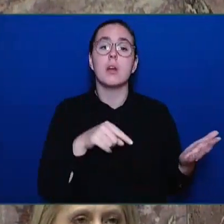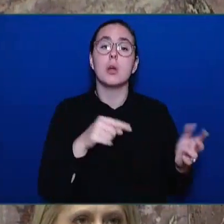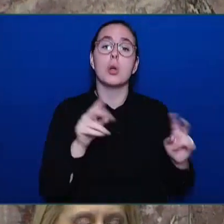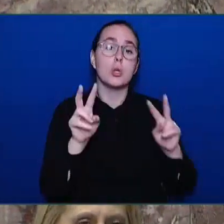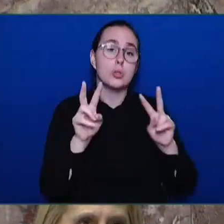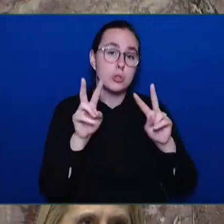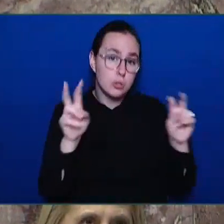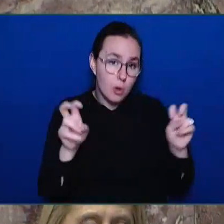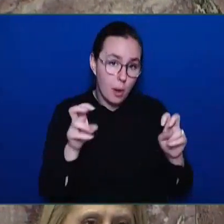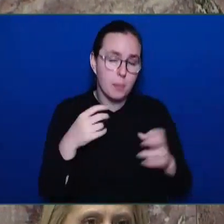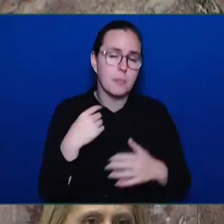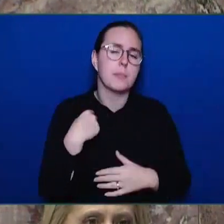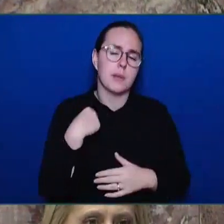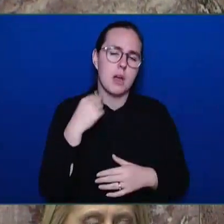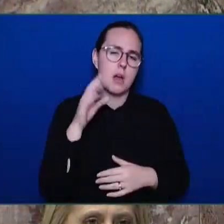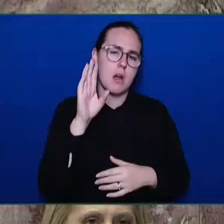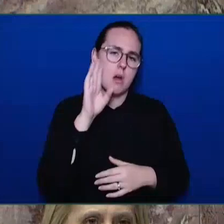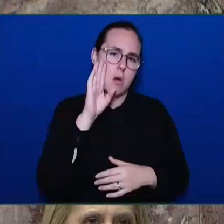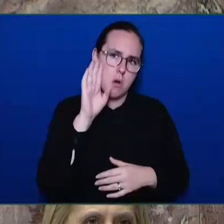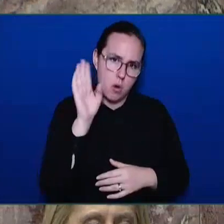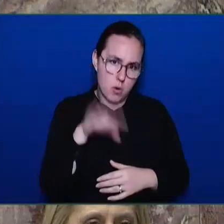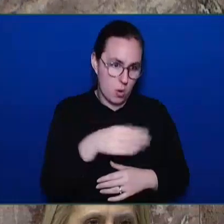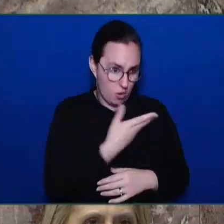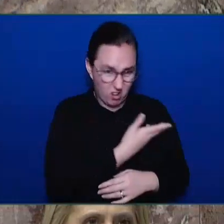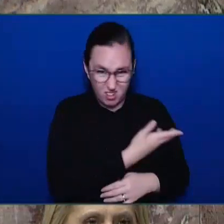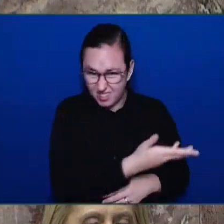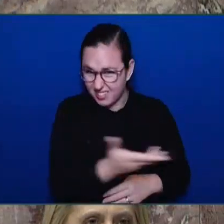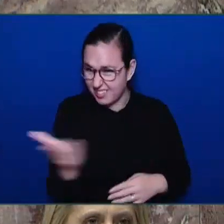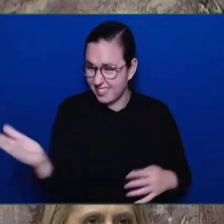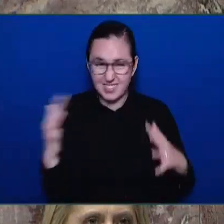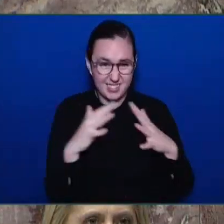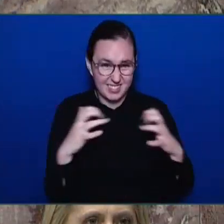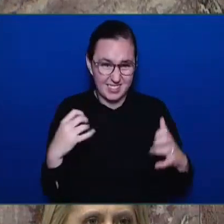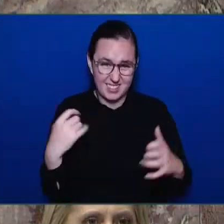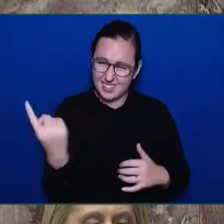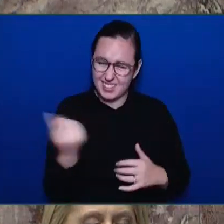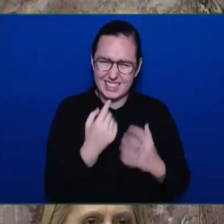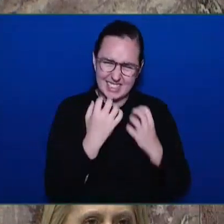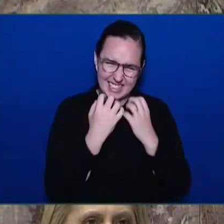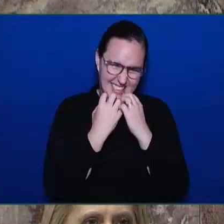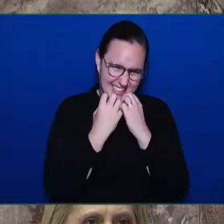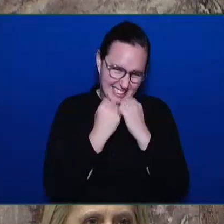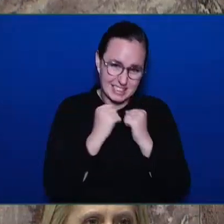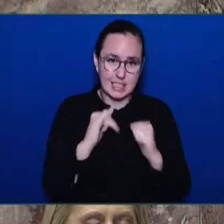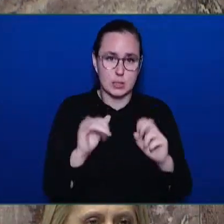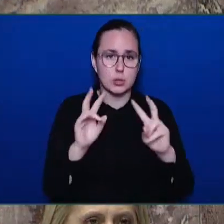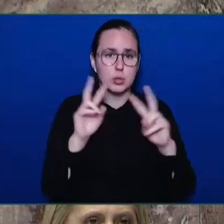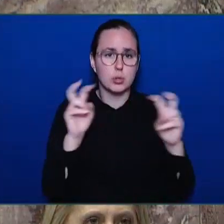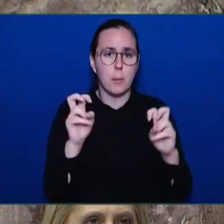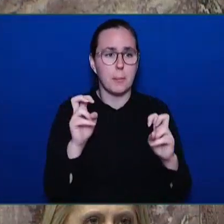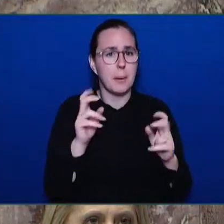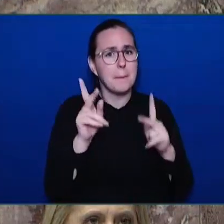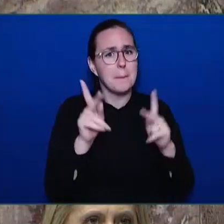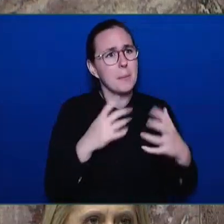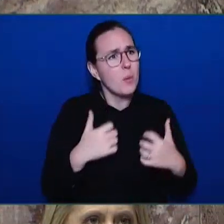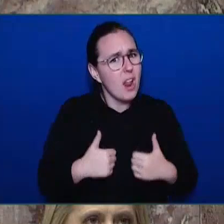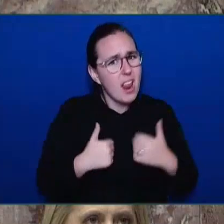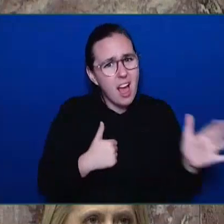everyone in this House, to all British Columbians, to everyone in our communities. Indeed, our government, since 2017,